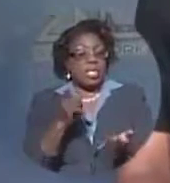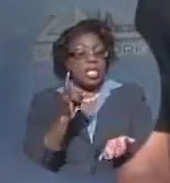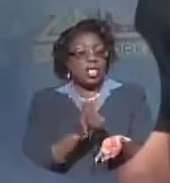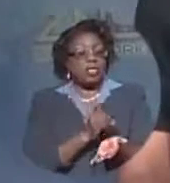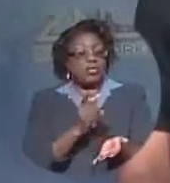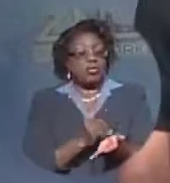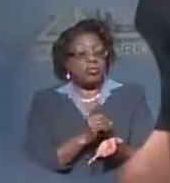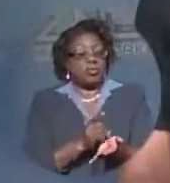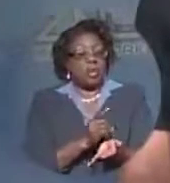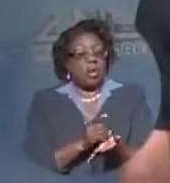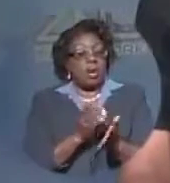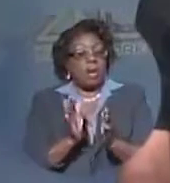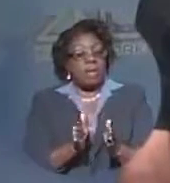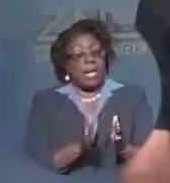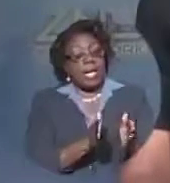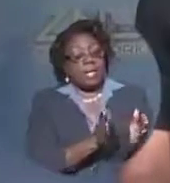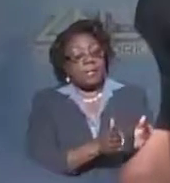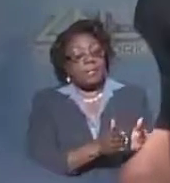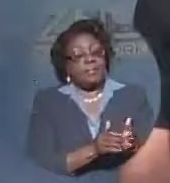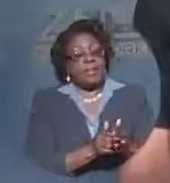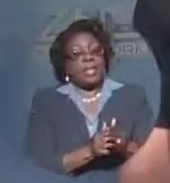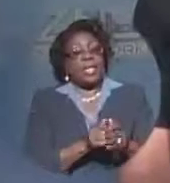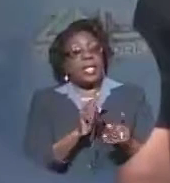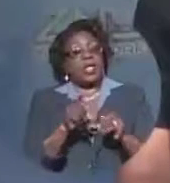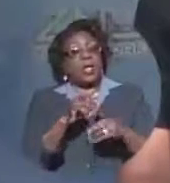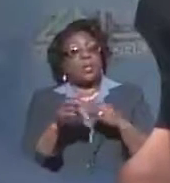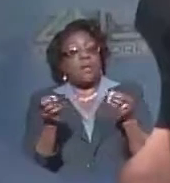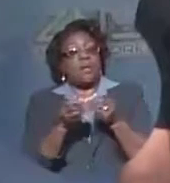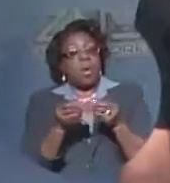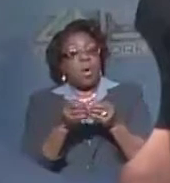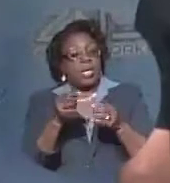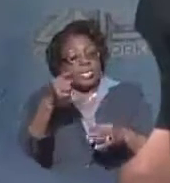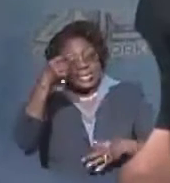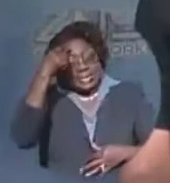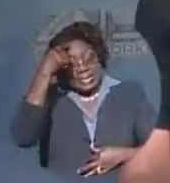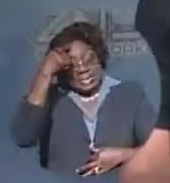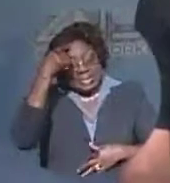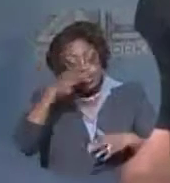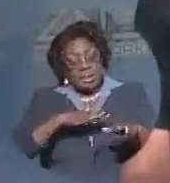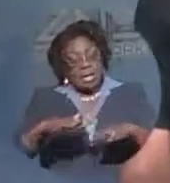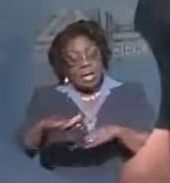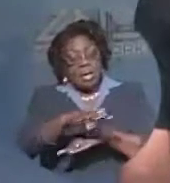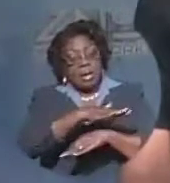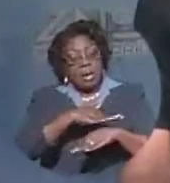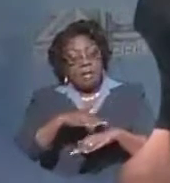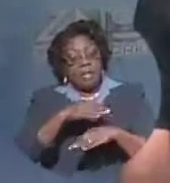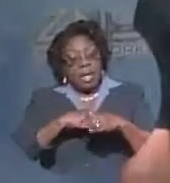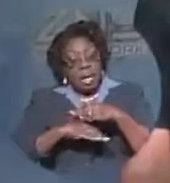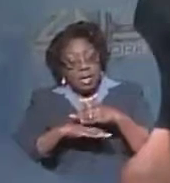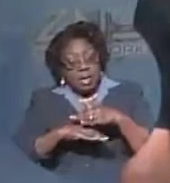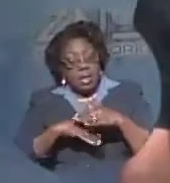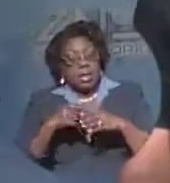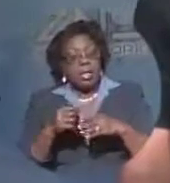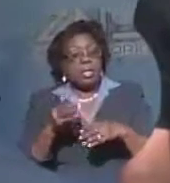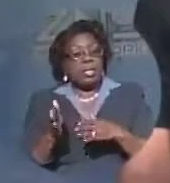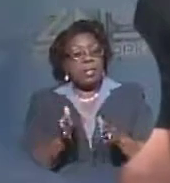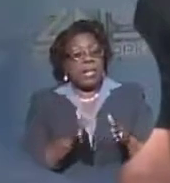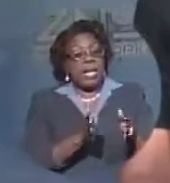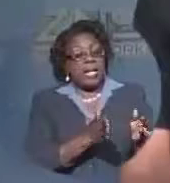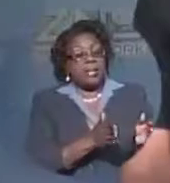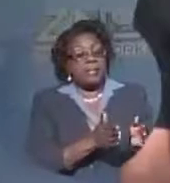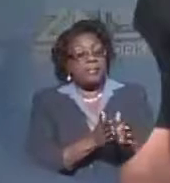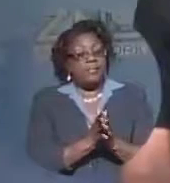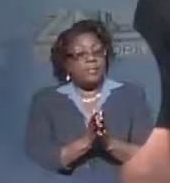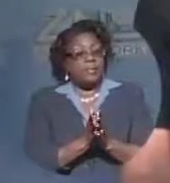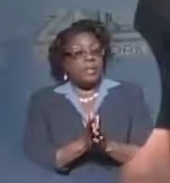expanding the list of chronic diseases covered under the plan. The new order amends conditions under two existing categories of illnesses previously